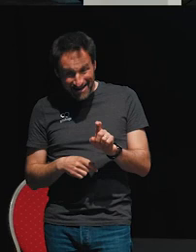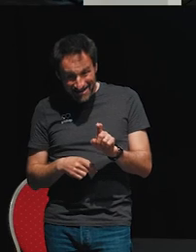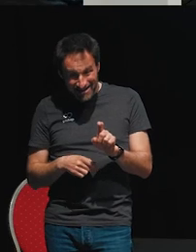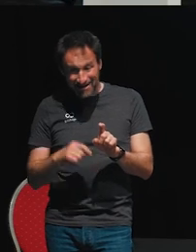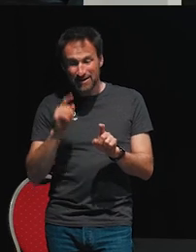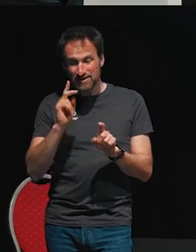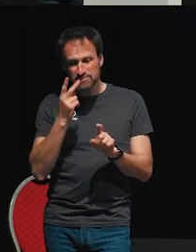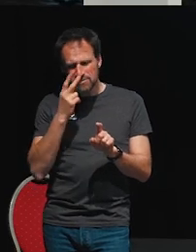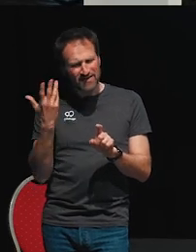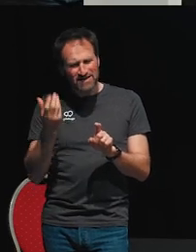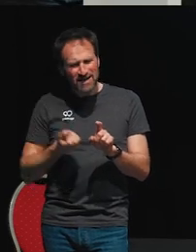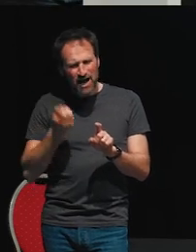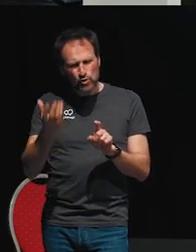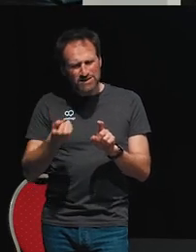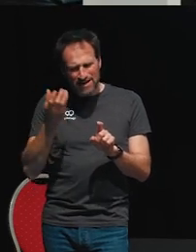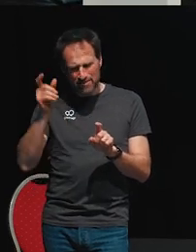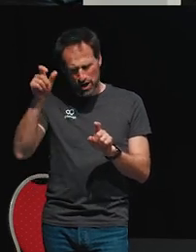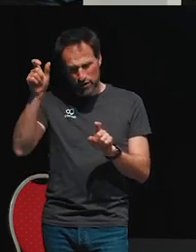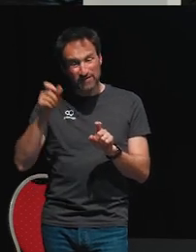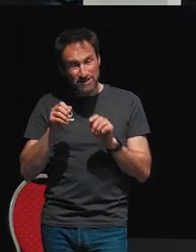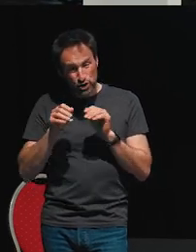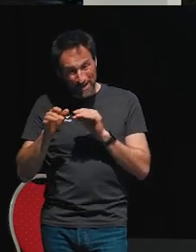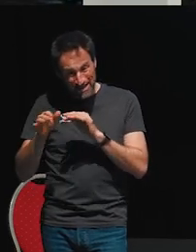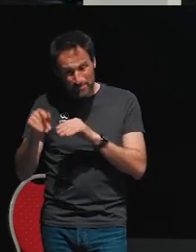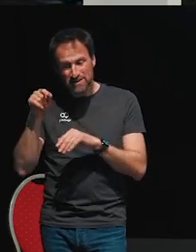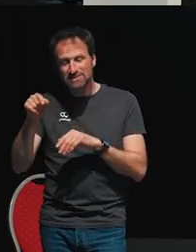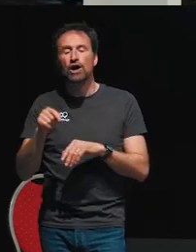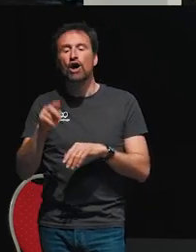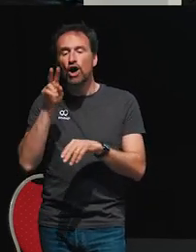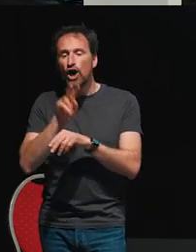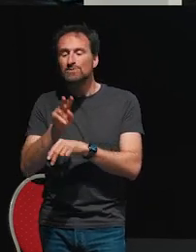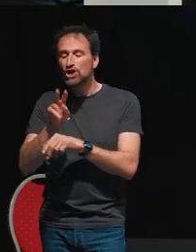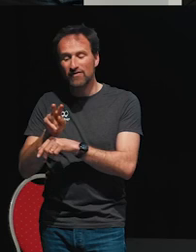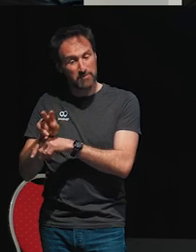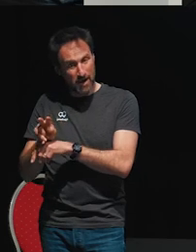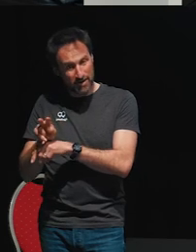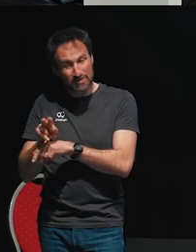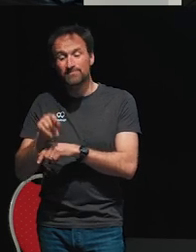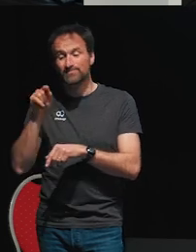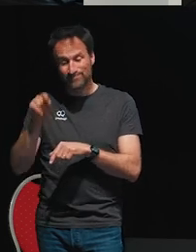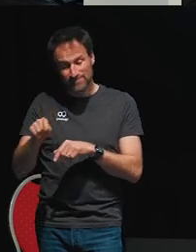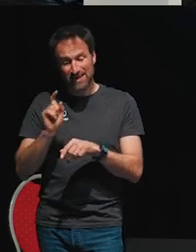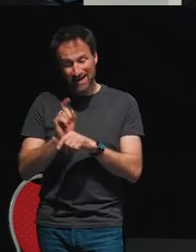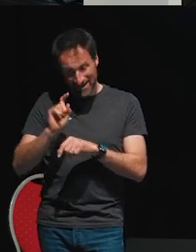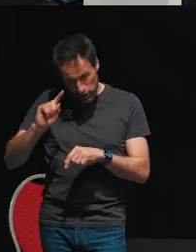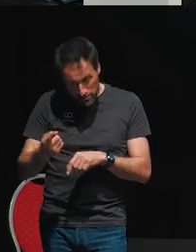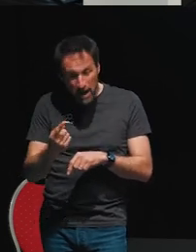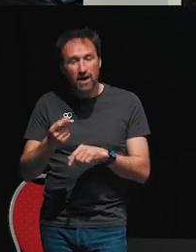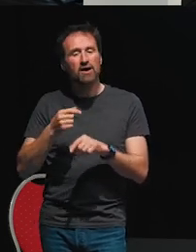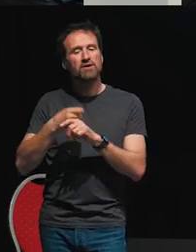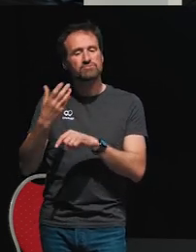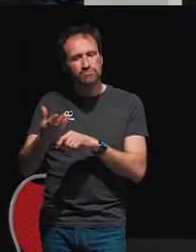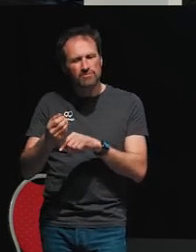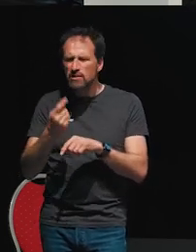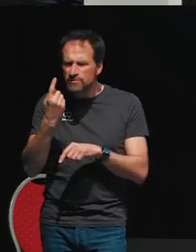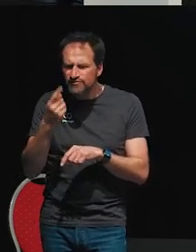see what's getting emitted here on this stream is an observable. Click it again, and we can see the same thing. And in fact, what we're seeing here